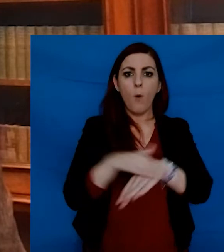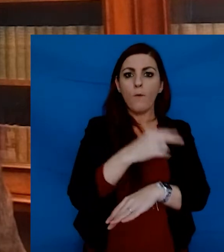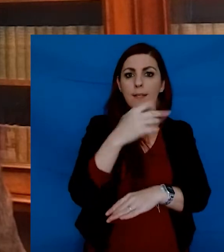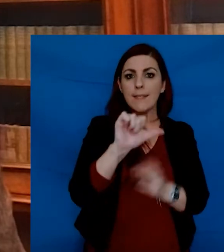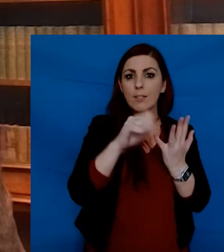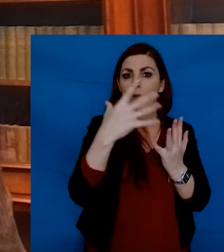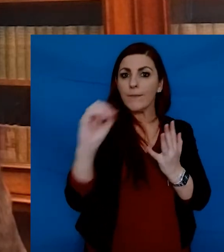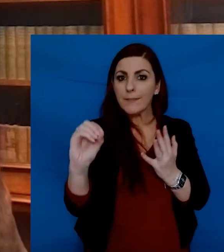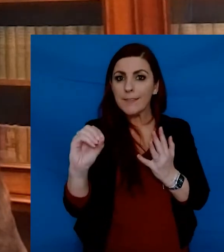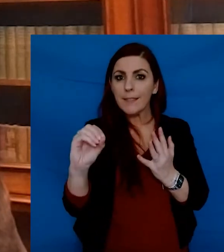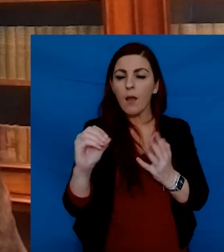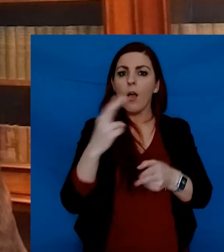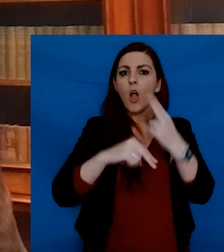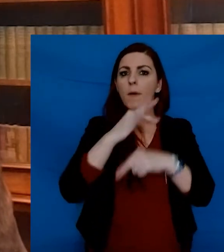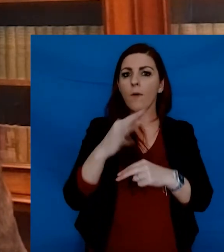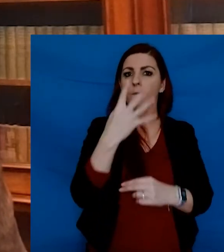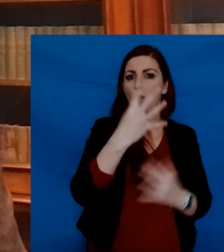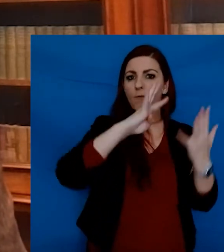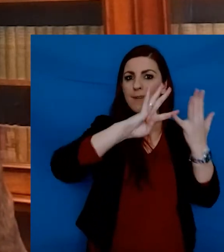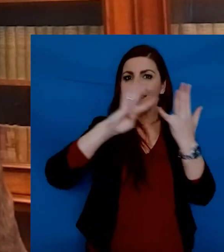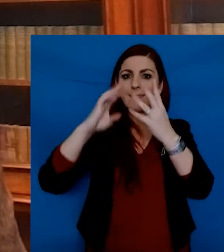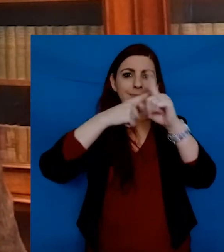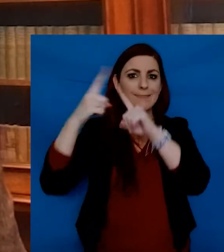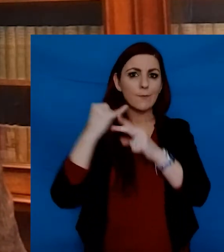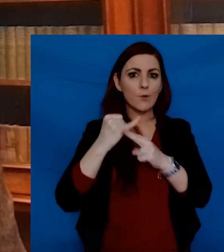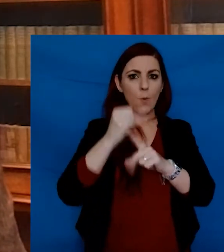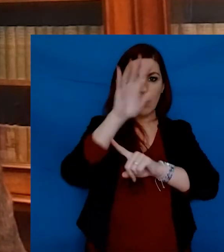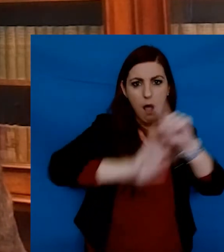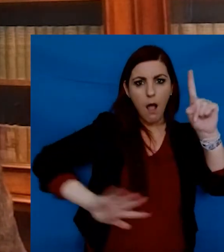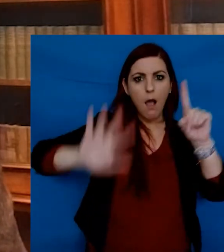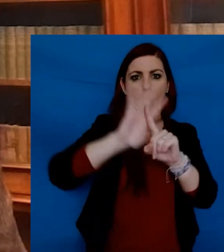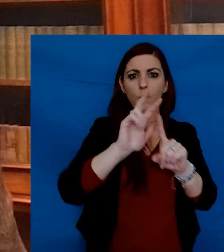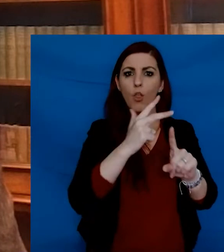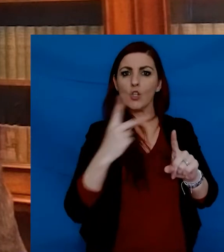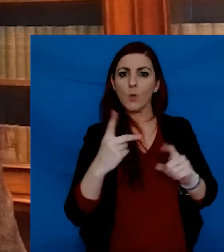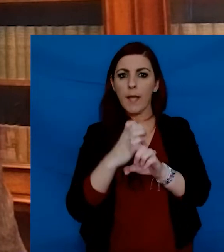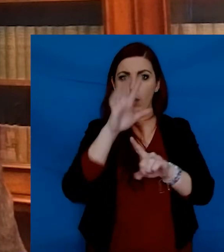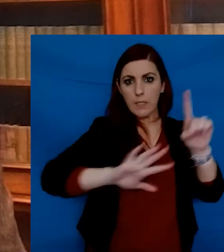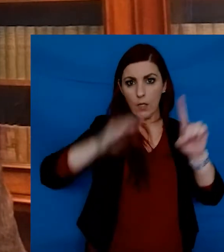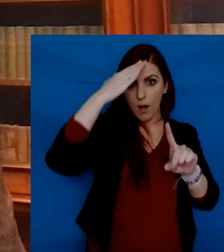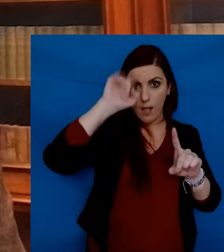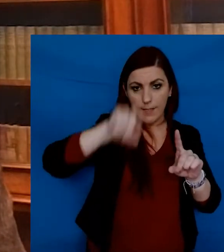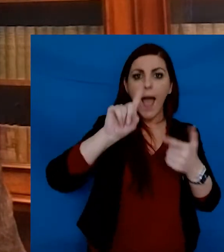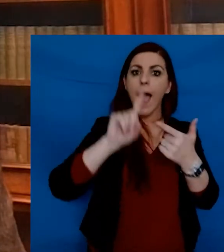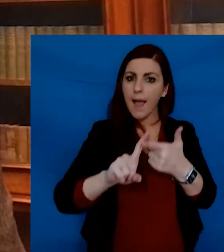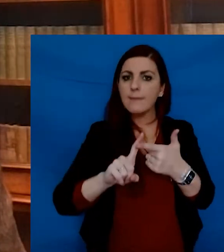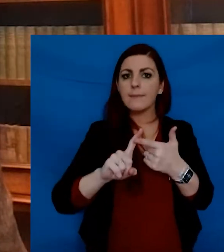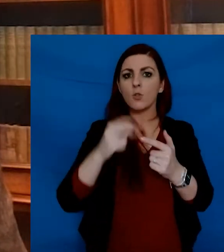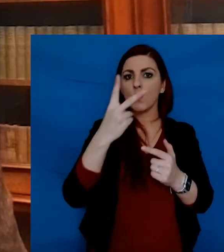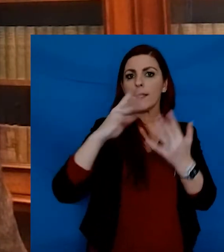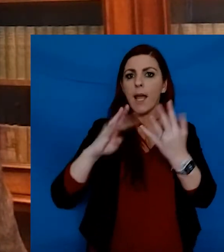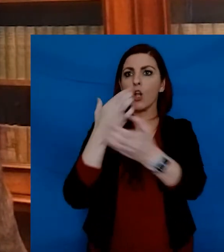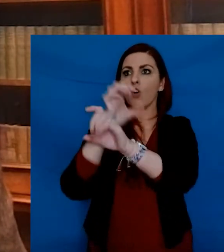than 650, coming from 499 different schools across all 32 counties on this island, but also